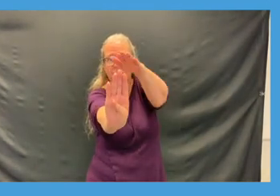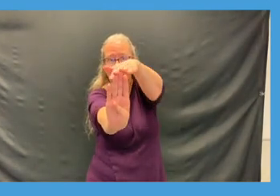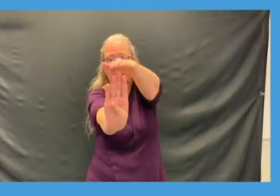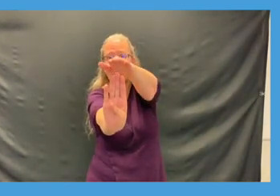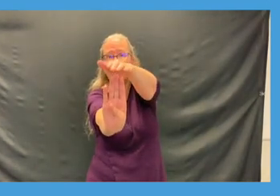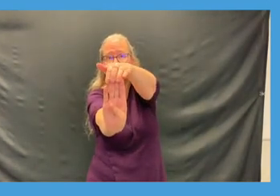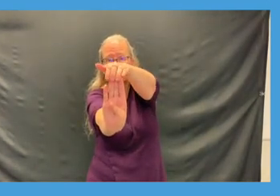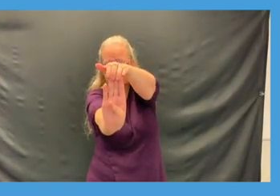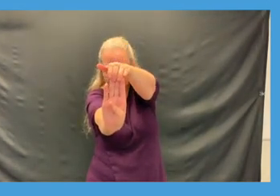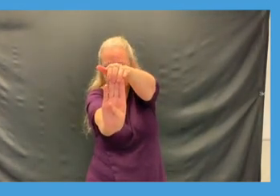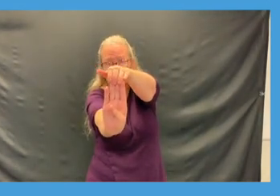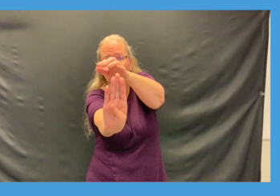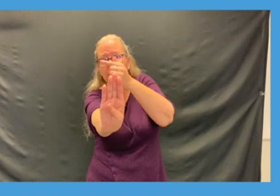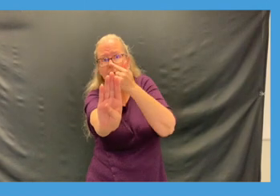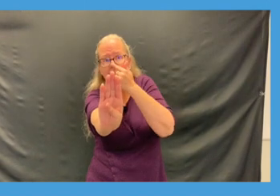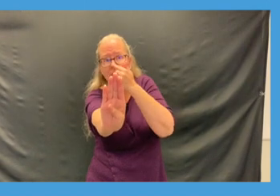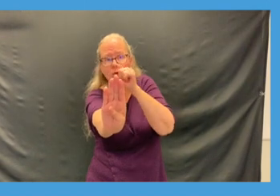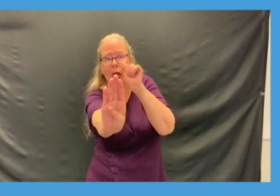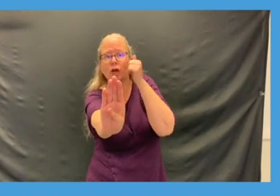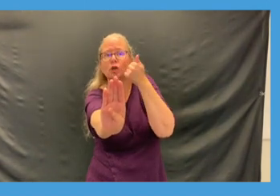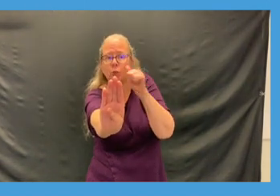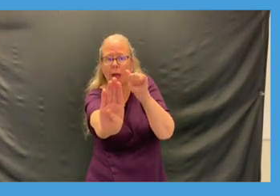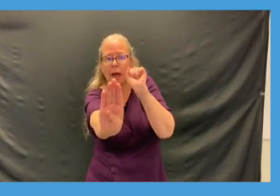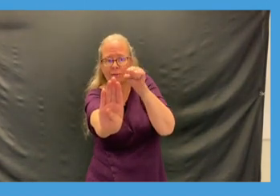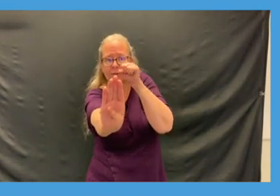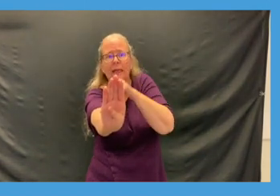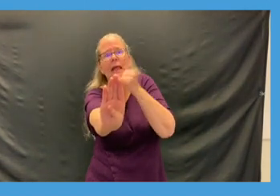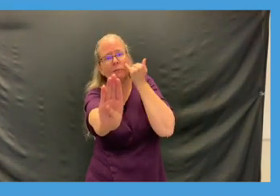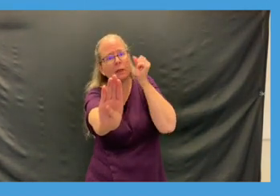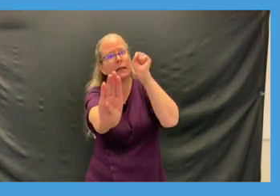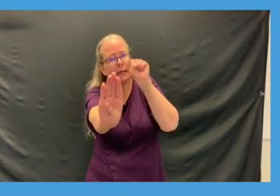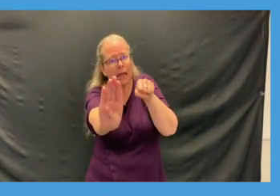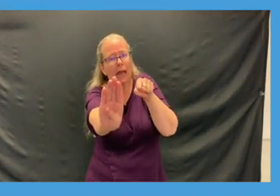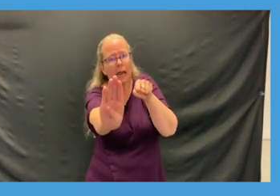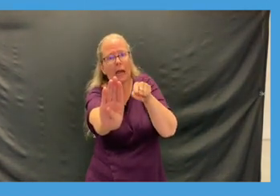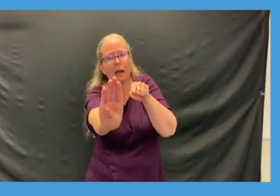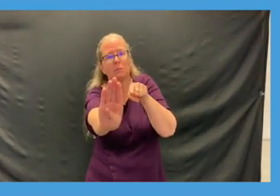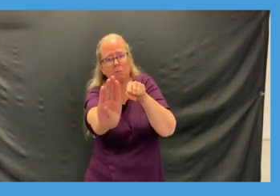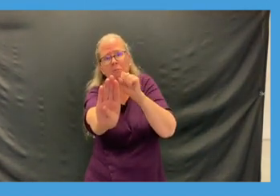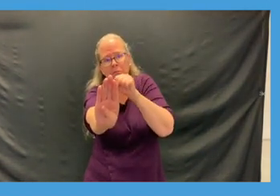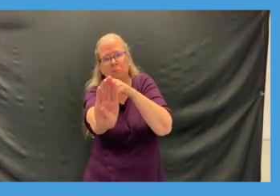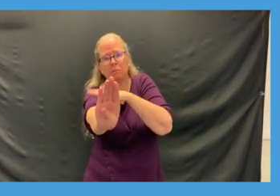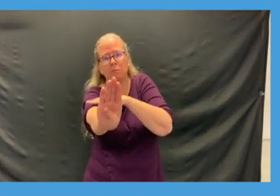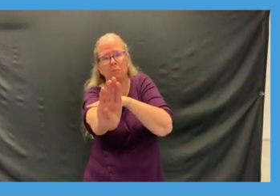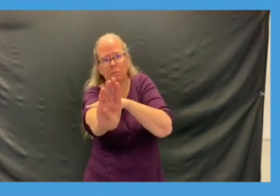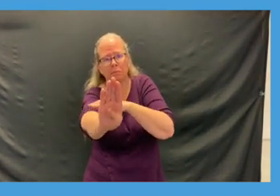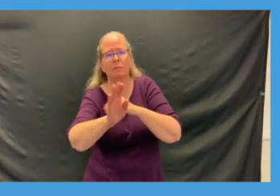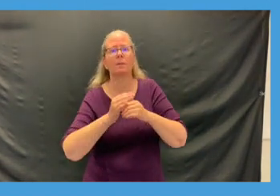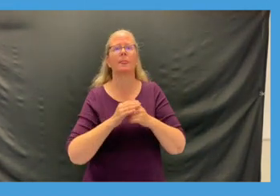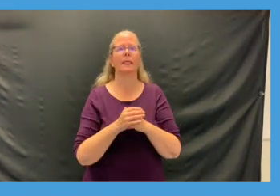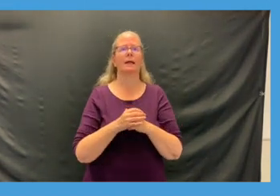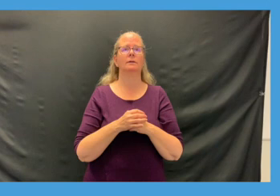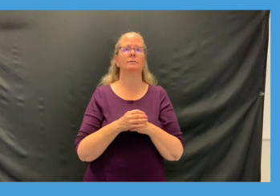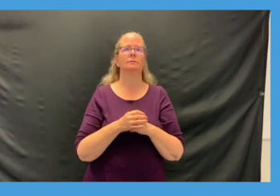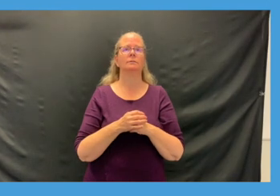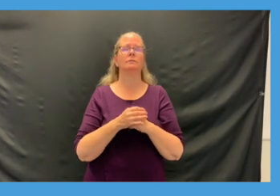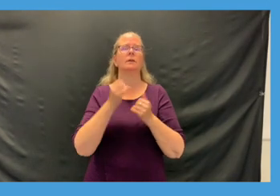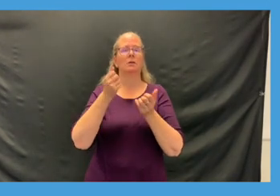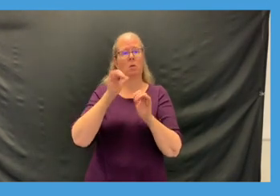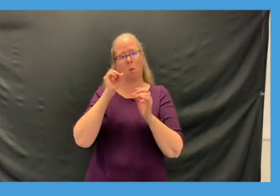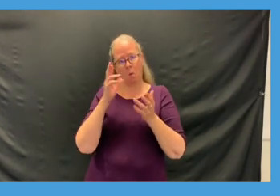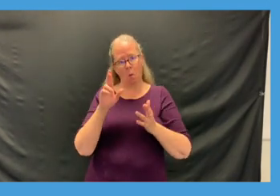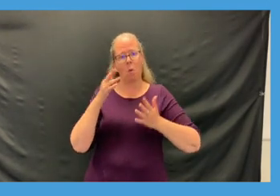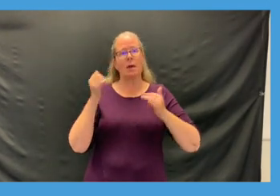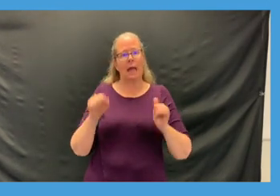I'm close but not quite close can you guys get it there awesome you can also do that stretch